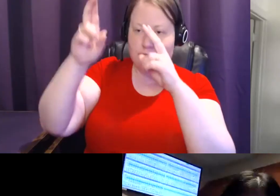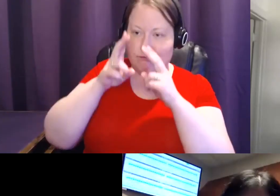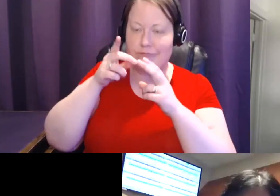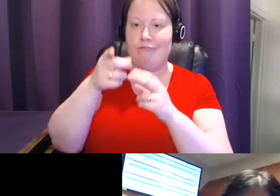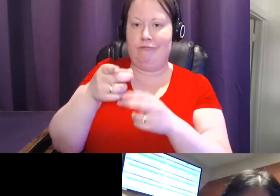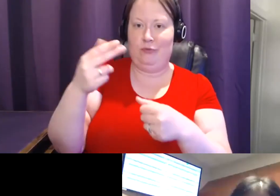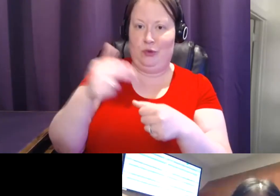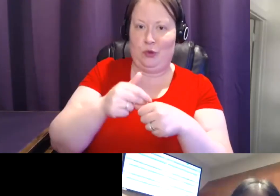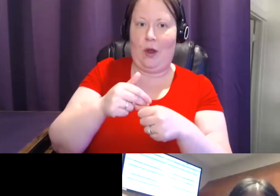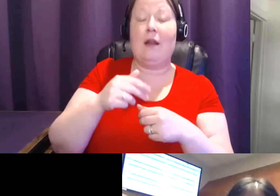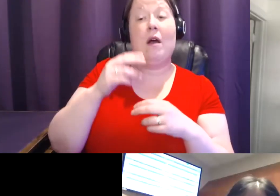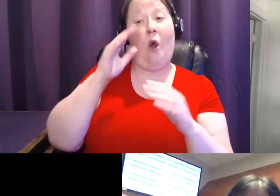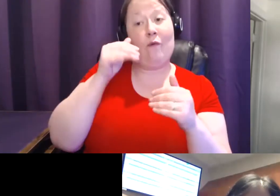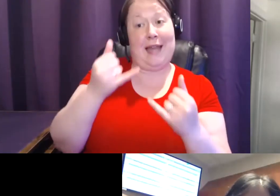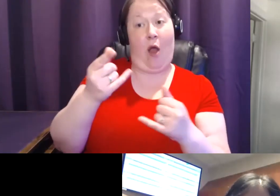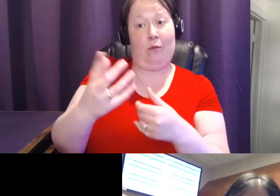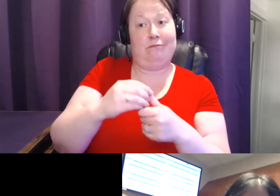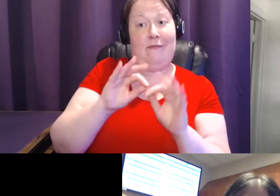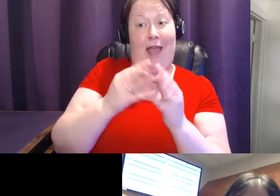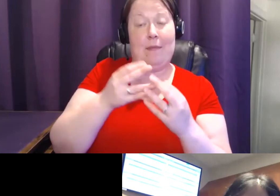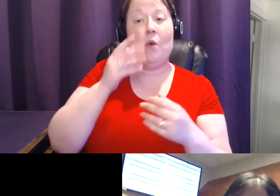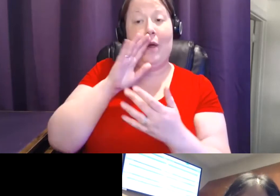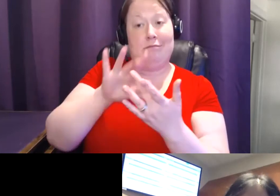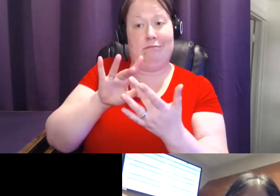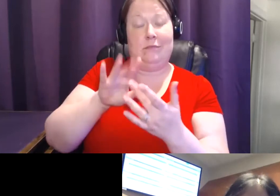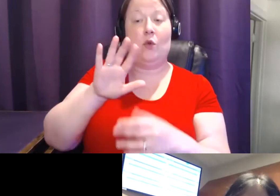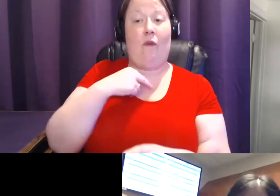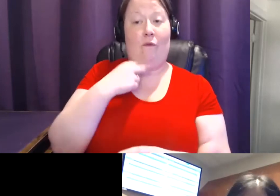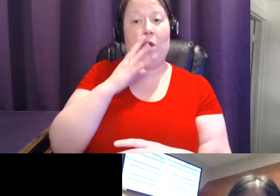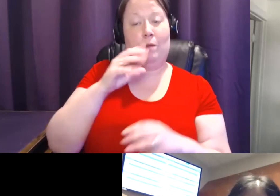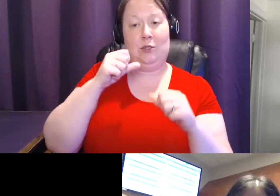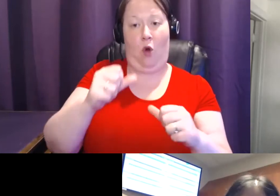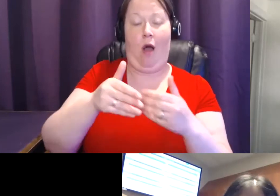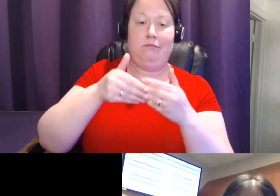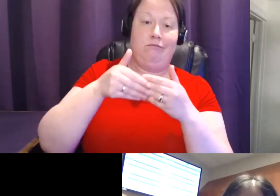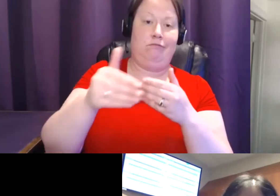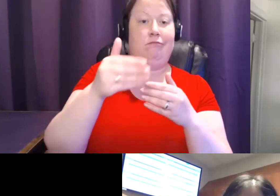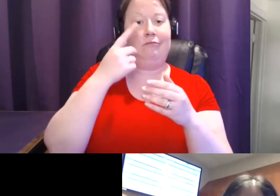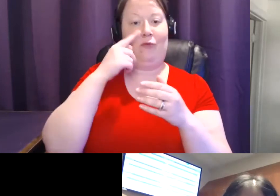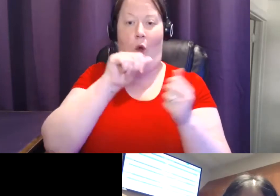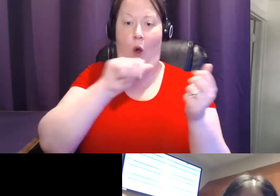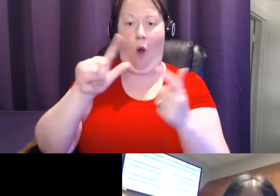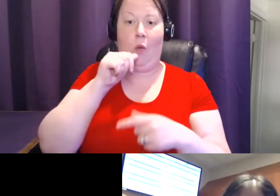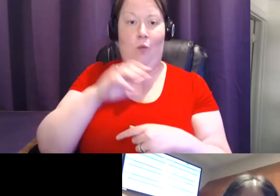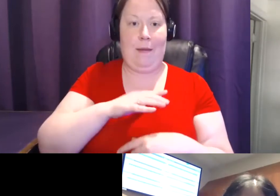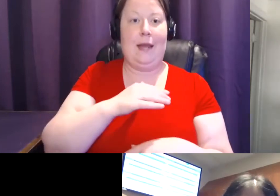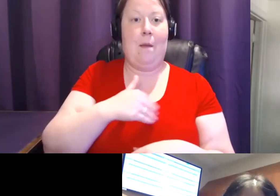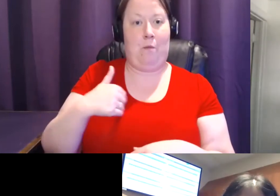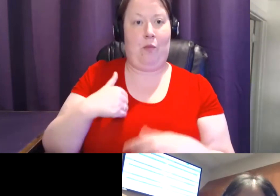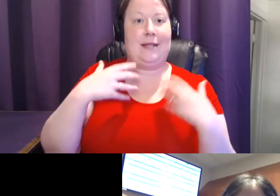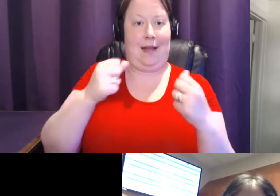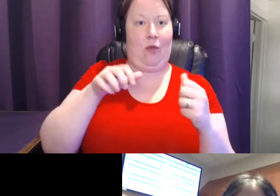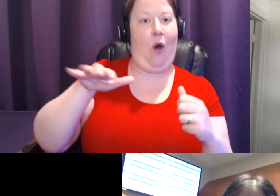will stay in close touch. And your voice can be a strong one going forward for all women in breast health across the country.